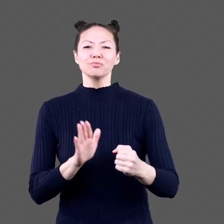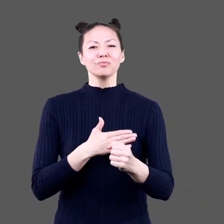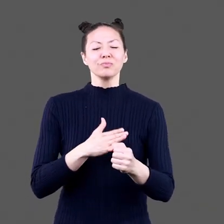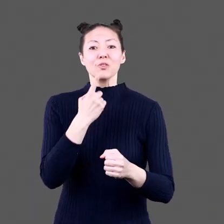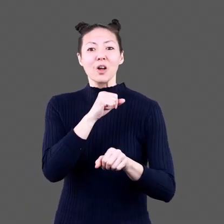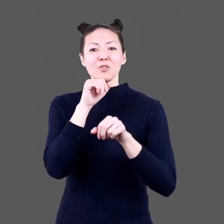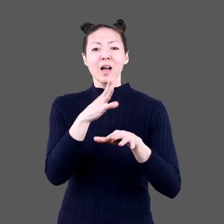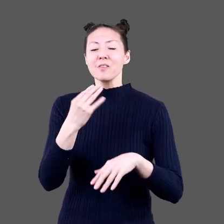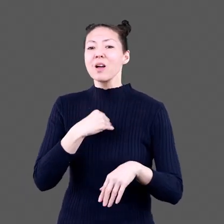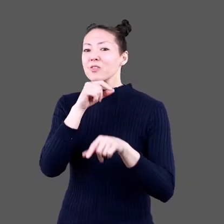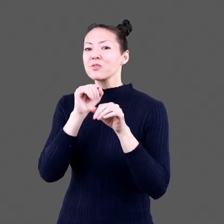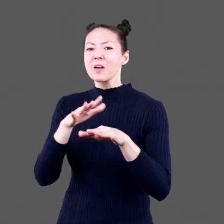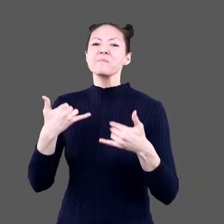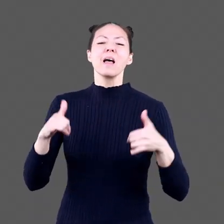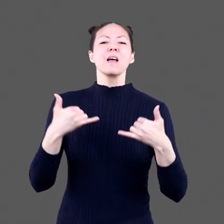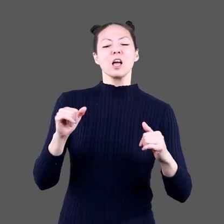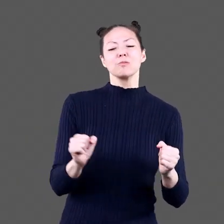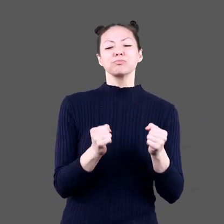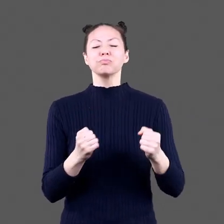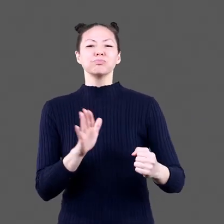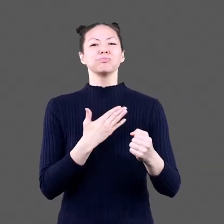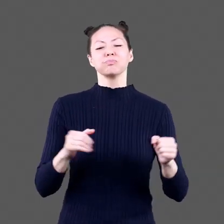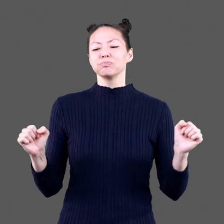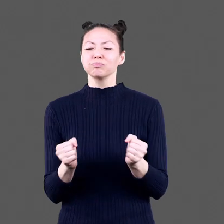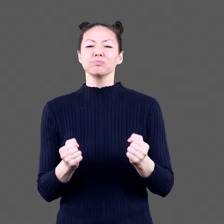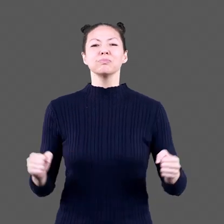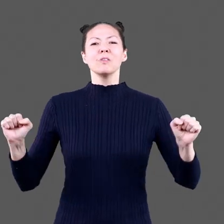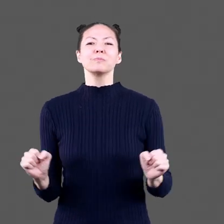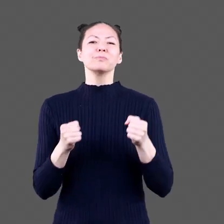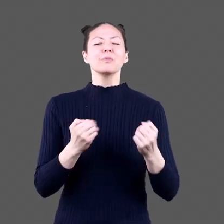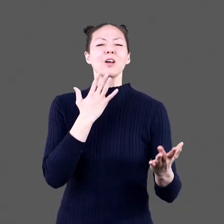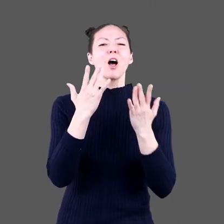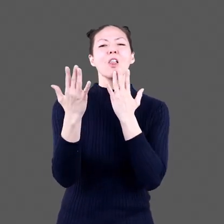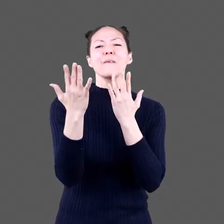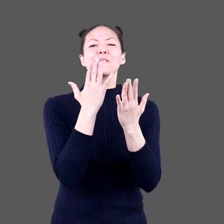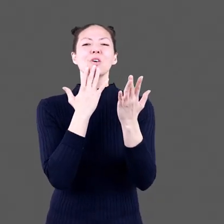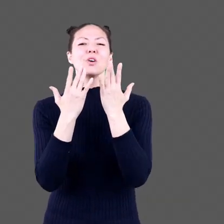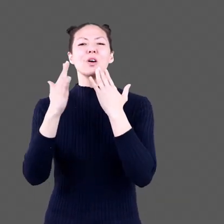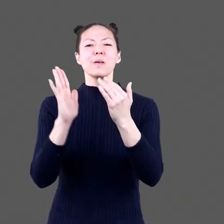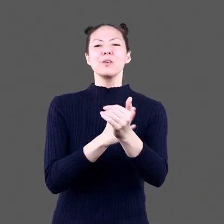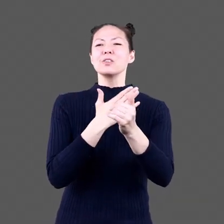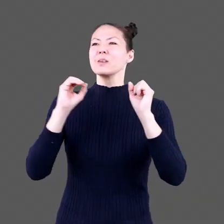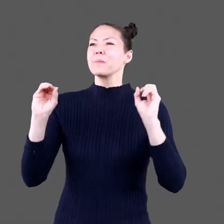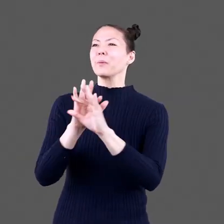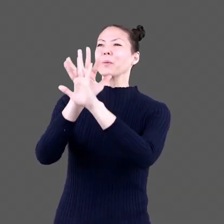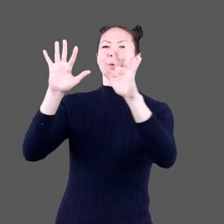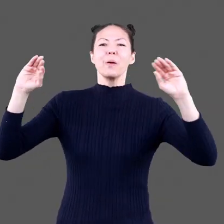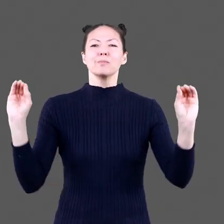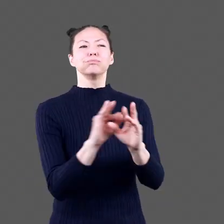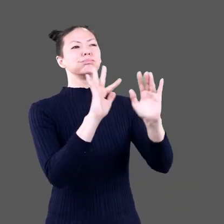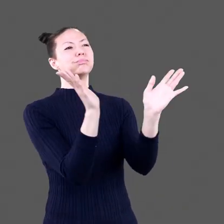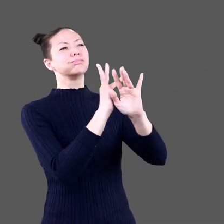A red dragon and a white dragon play accordions Colorful dragons dance Music notes